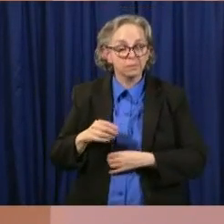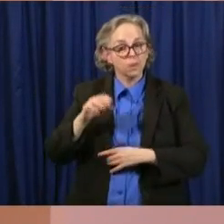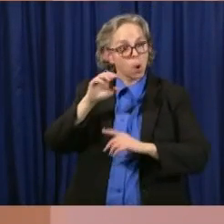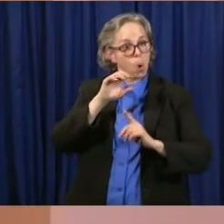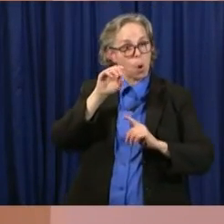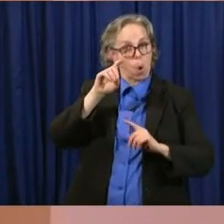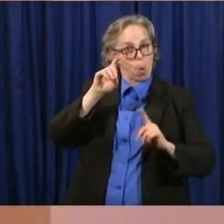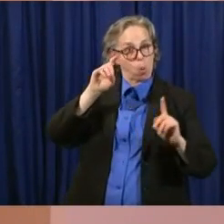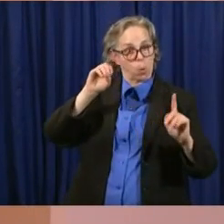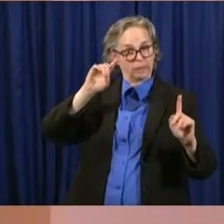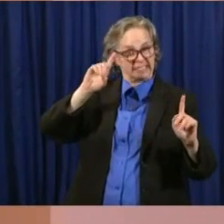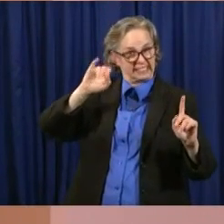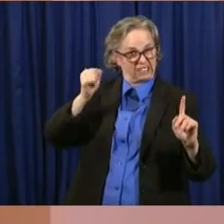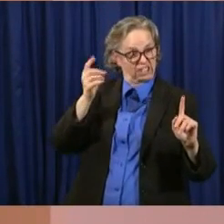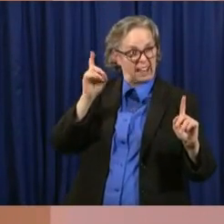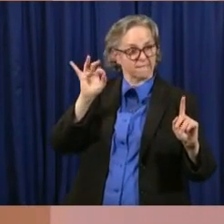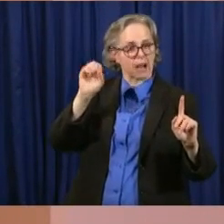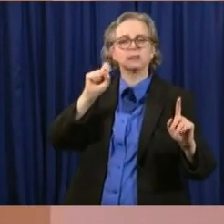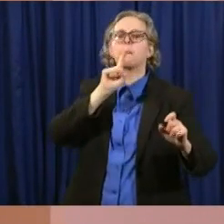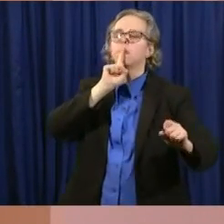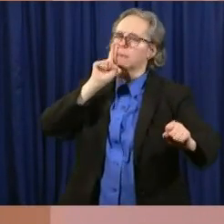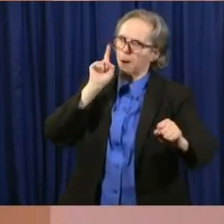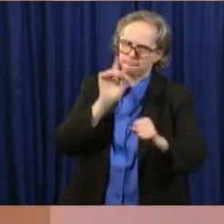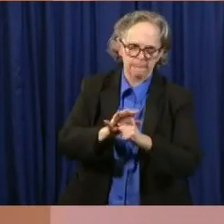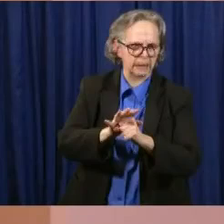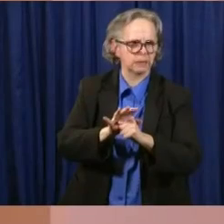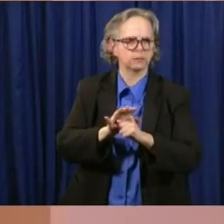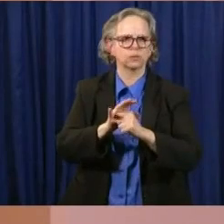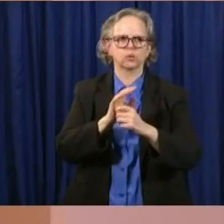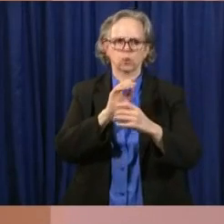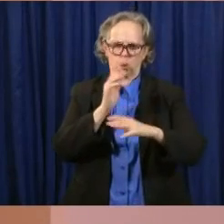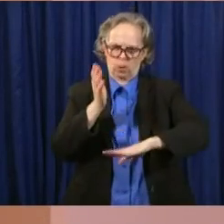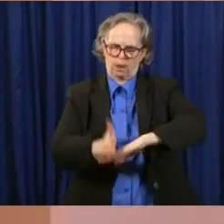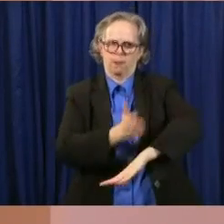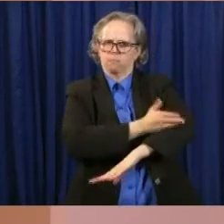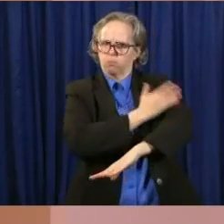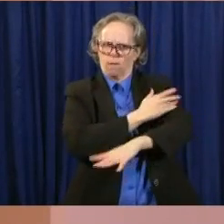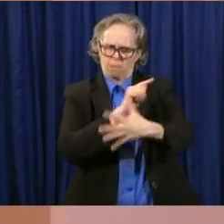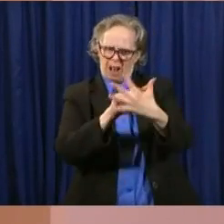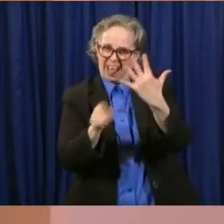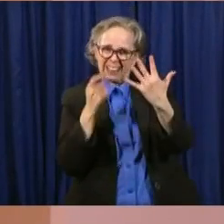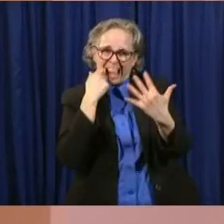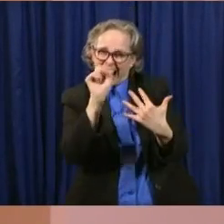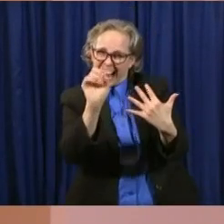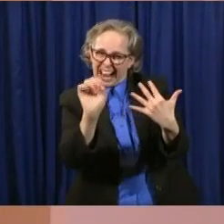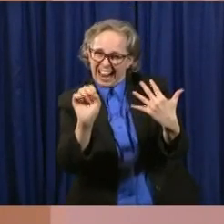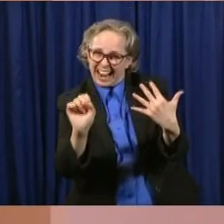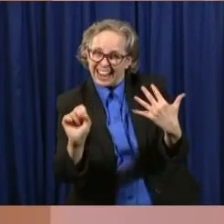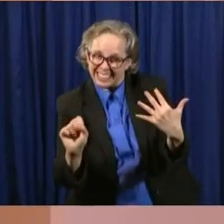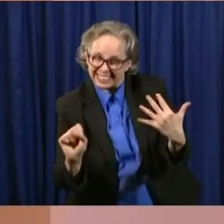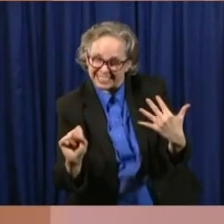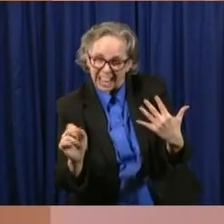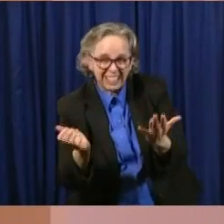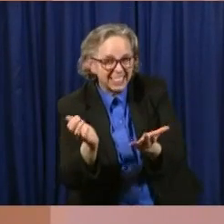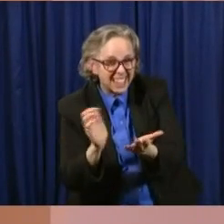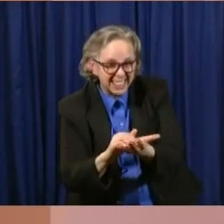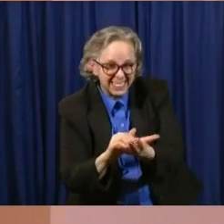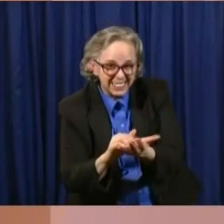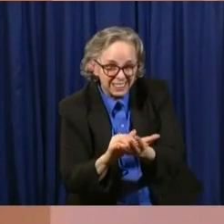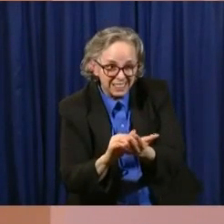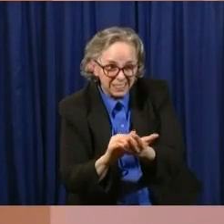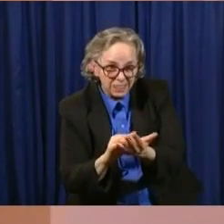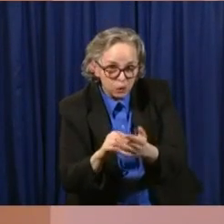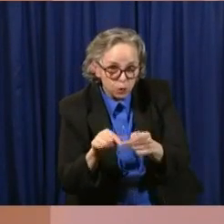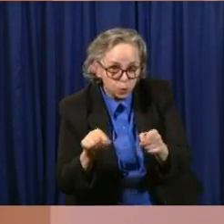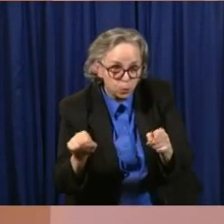And, um, I just want to reassure you that, uh, until it's, until it's, it's, uh, delivering the level of customer service